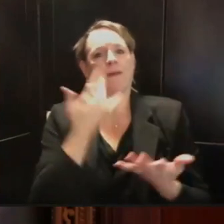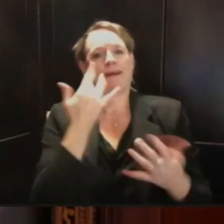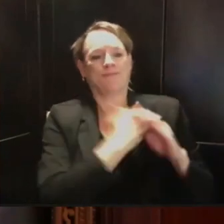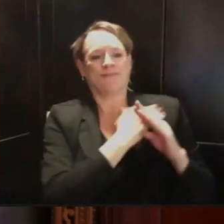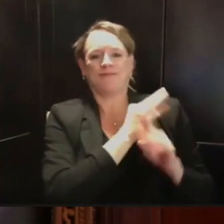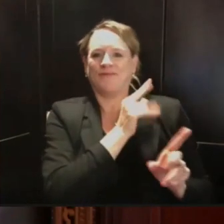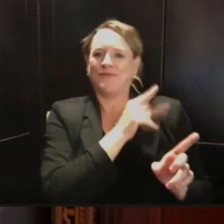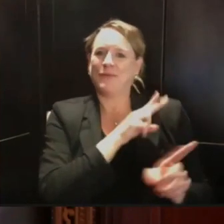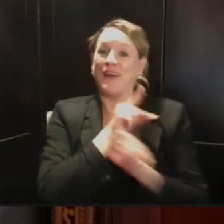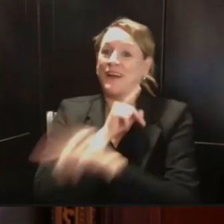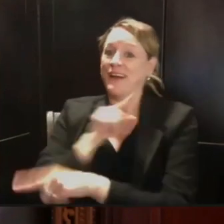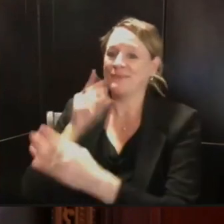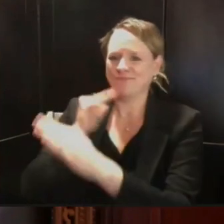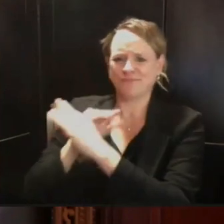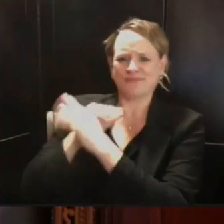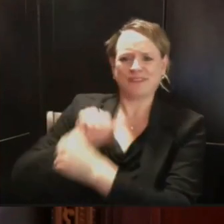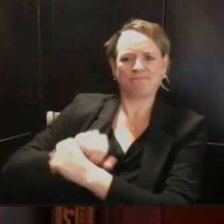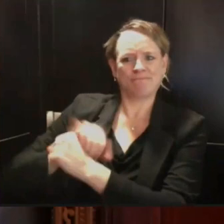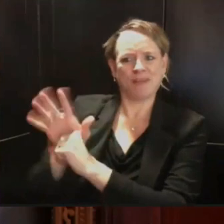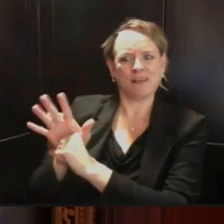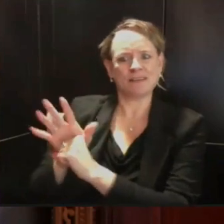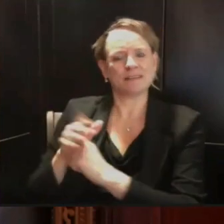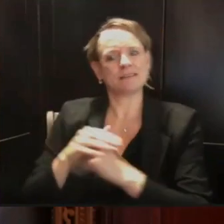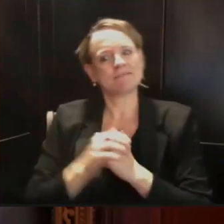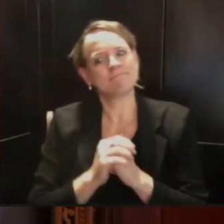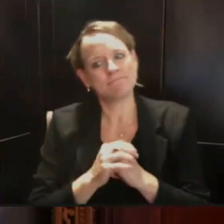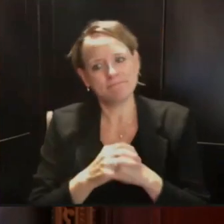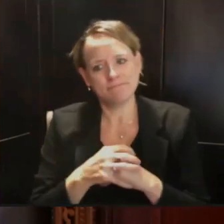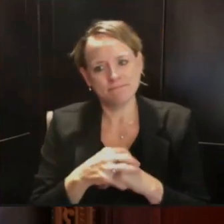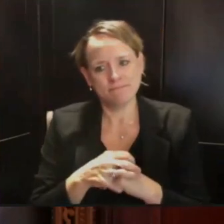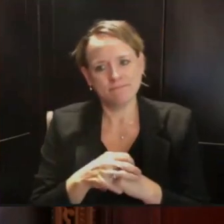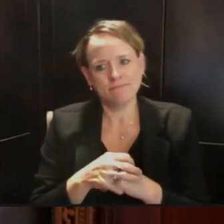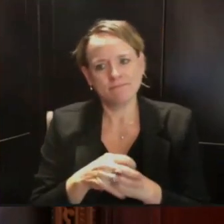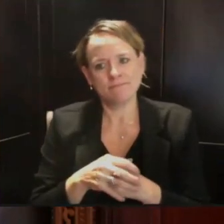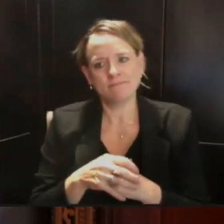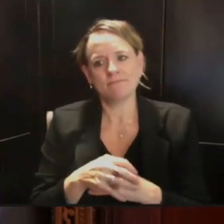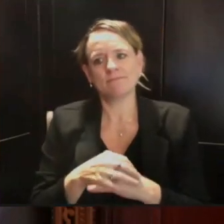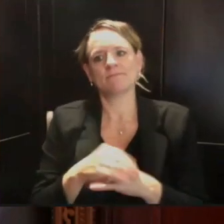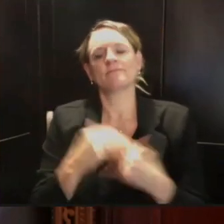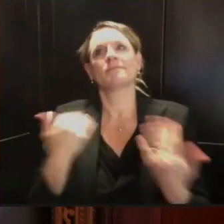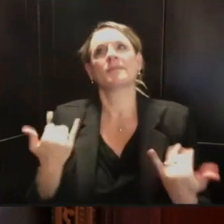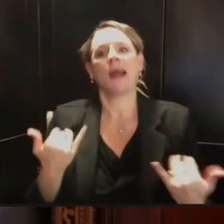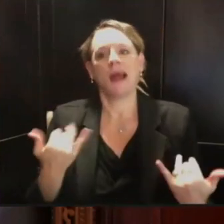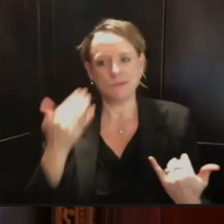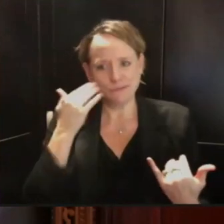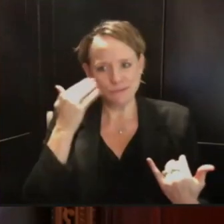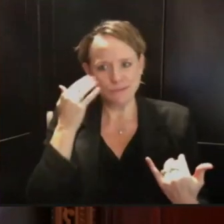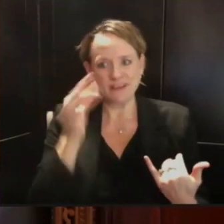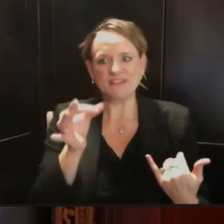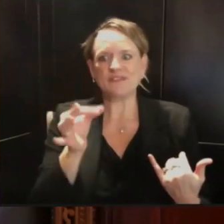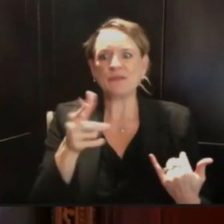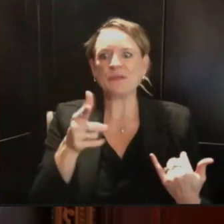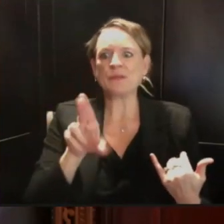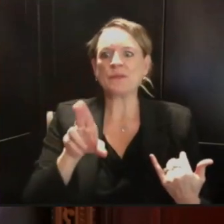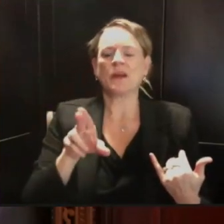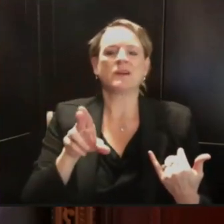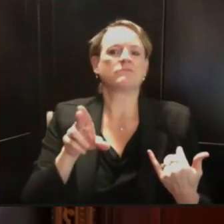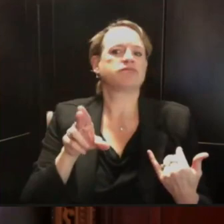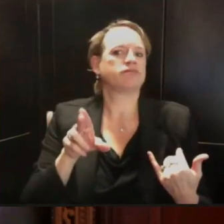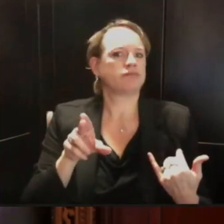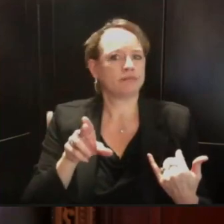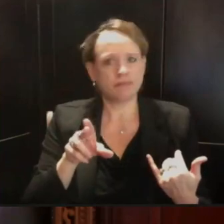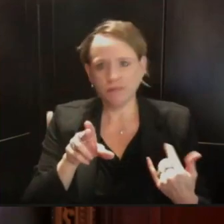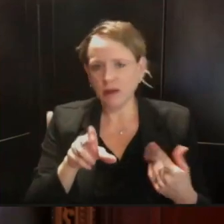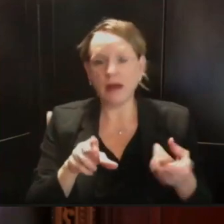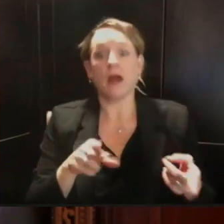think about the possibility of a bad flu season on top of a COVID-19 pandemic. So we need to use all the tools we have to